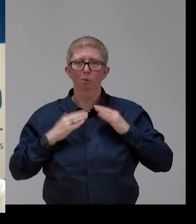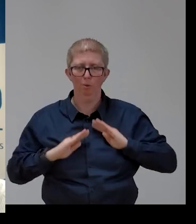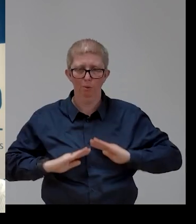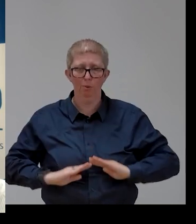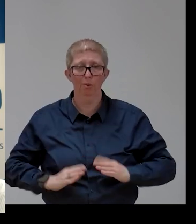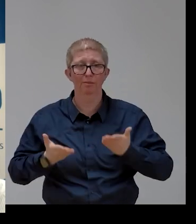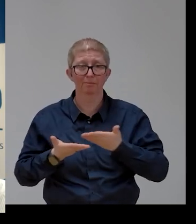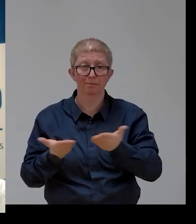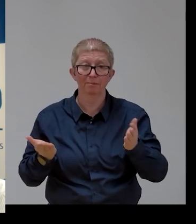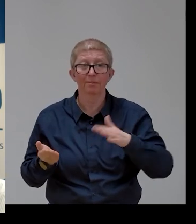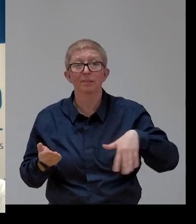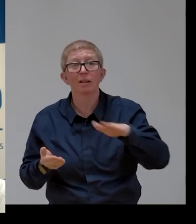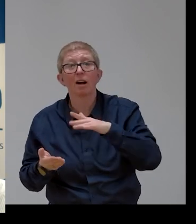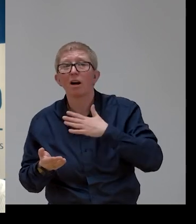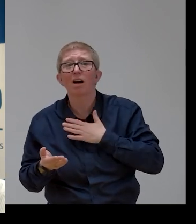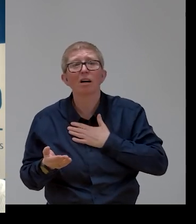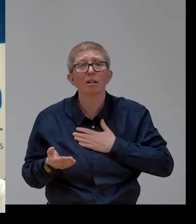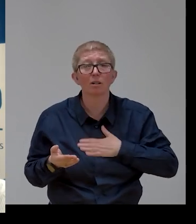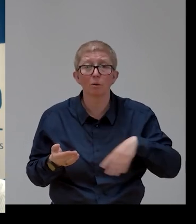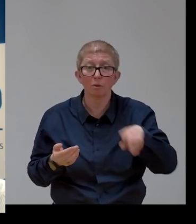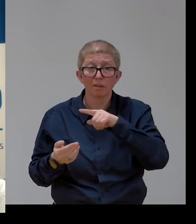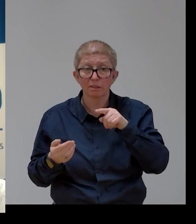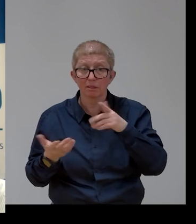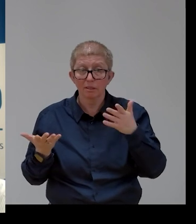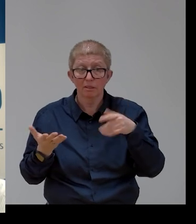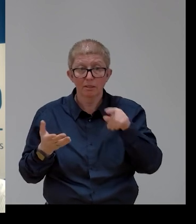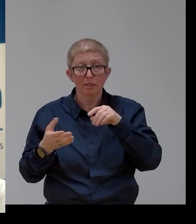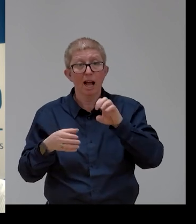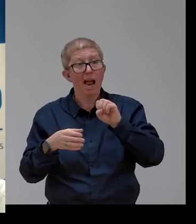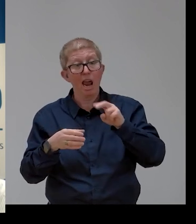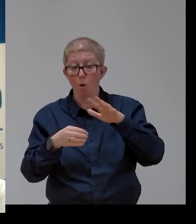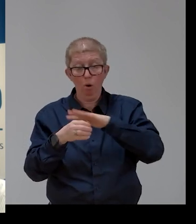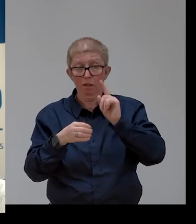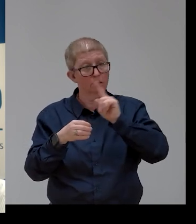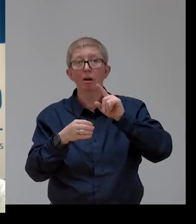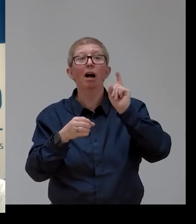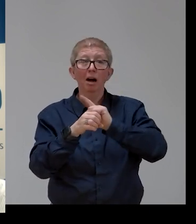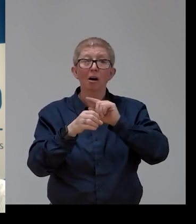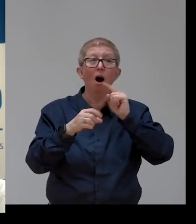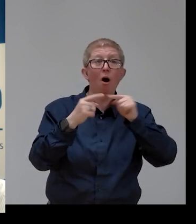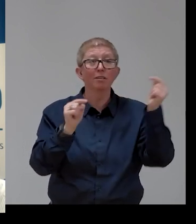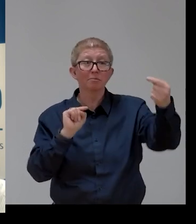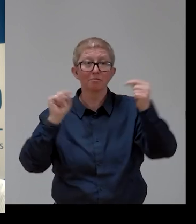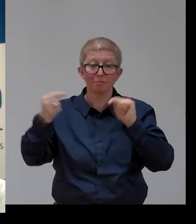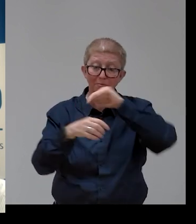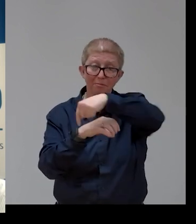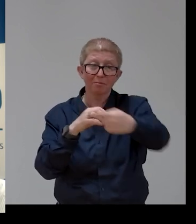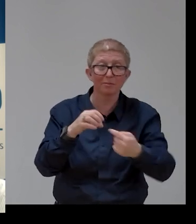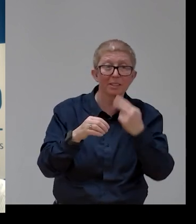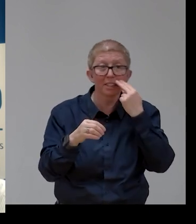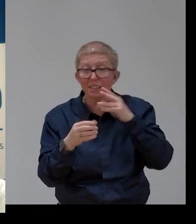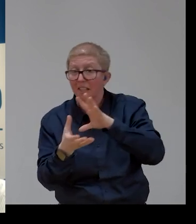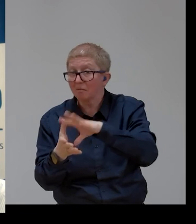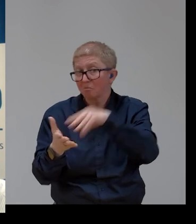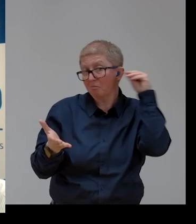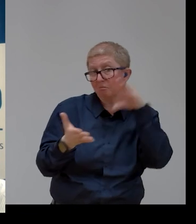this webinar, I hope that this can also be of use for you, and that it can inspire you in your work and in